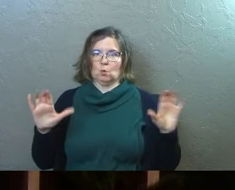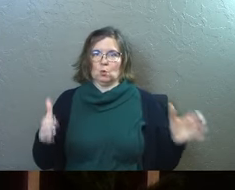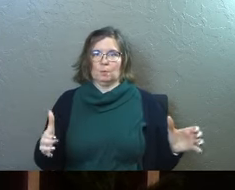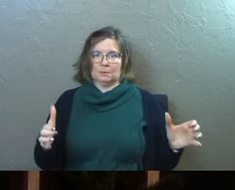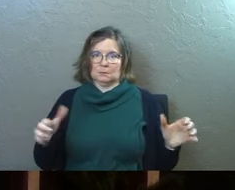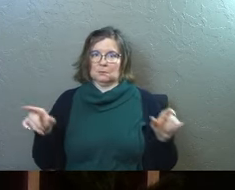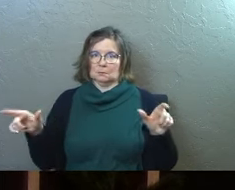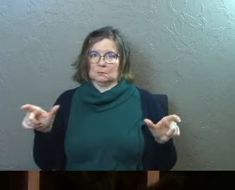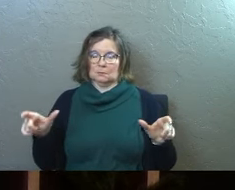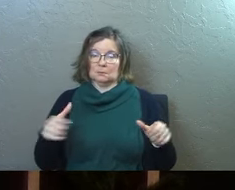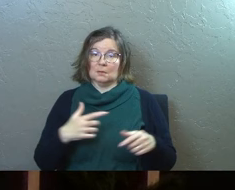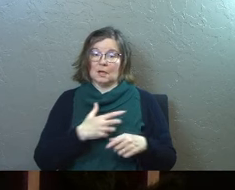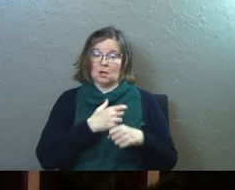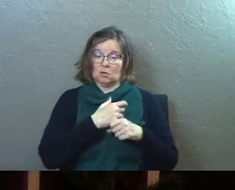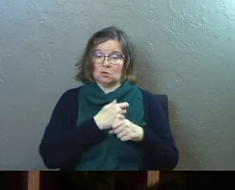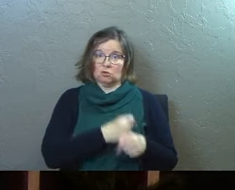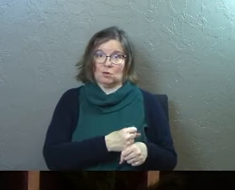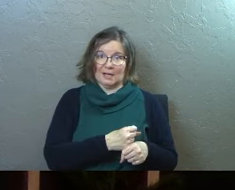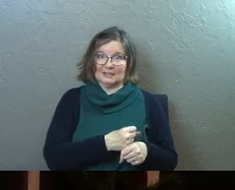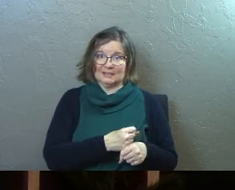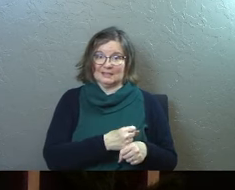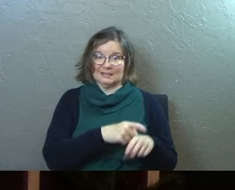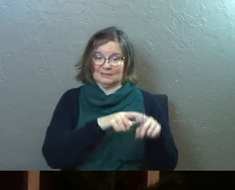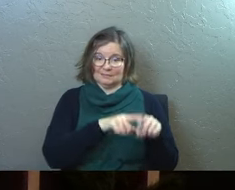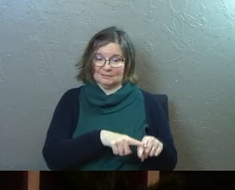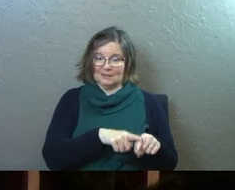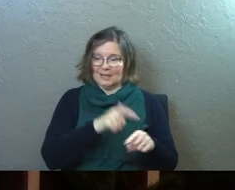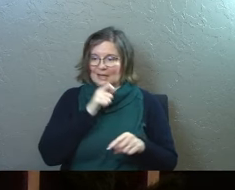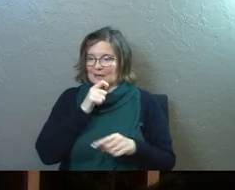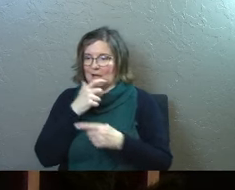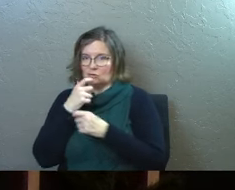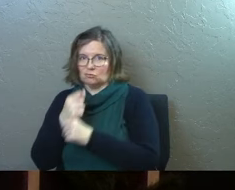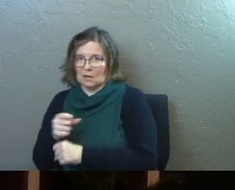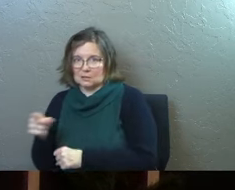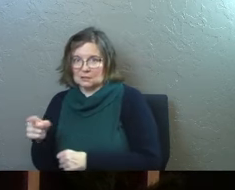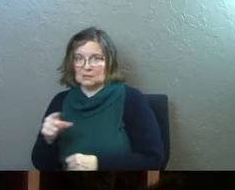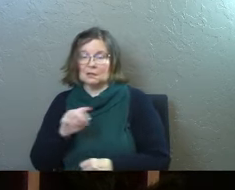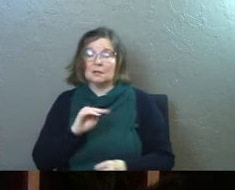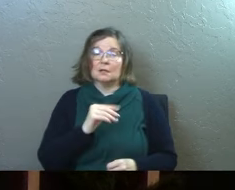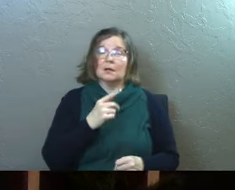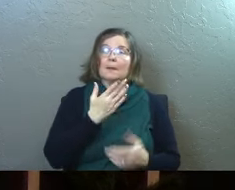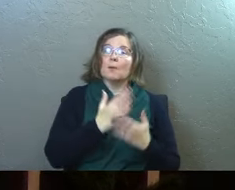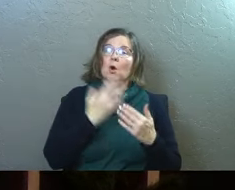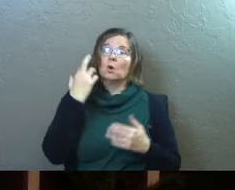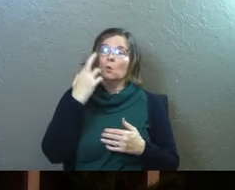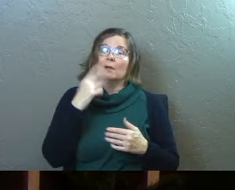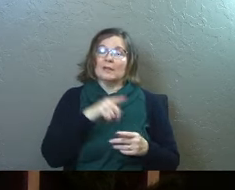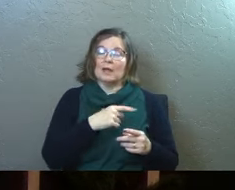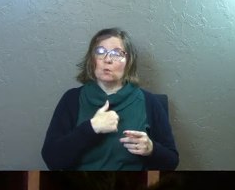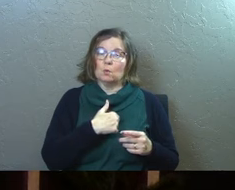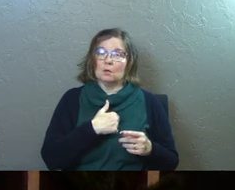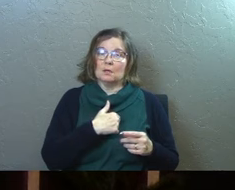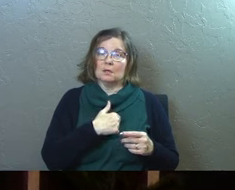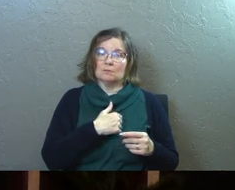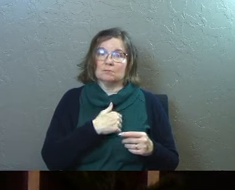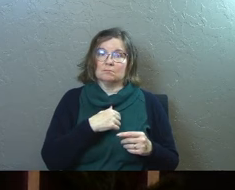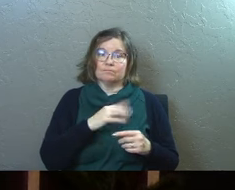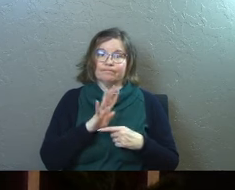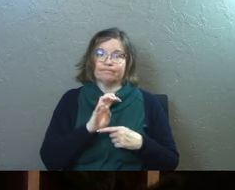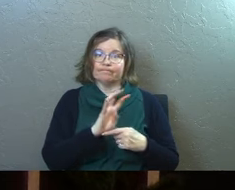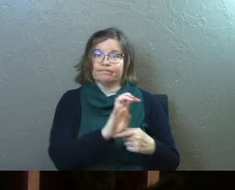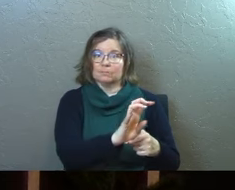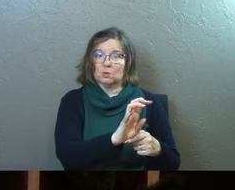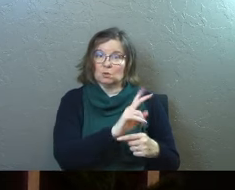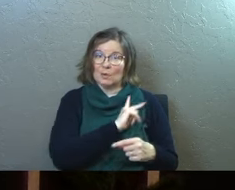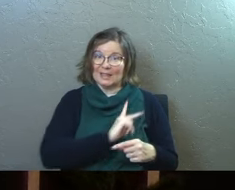of people have been trusted and not so trusted. The Magi, uh, the reason, part of the reason that they would have been shuttled off to Herod's